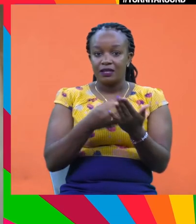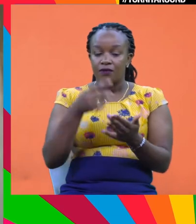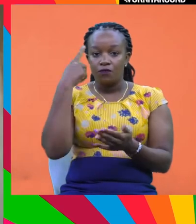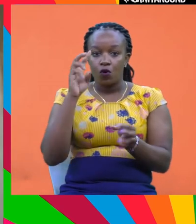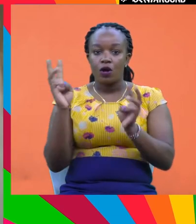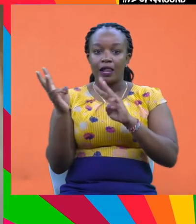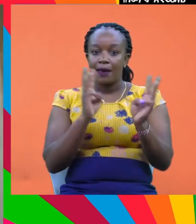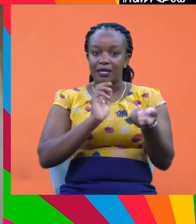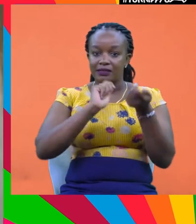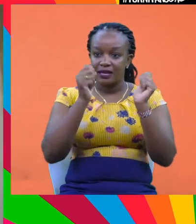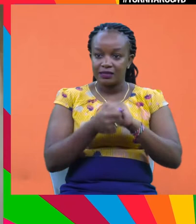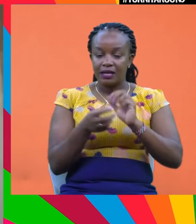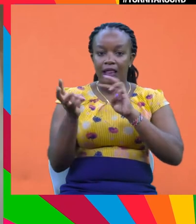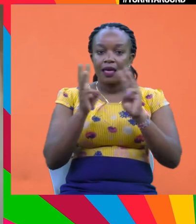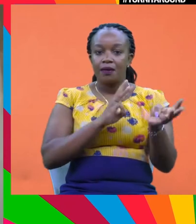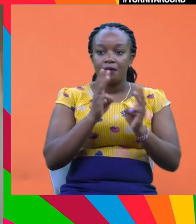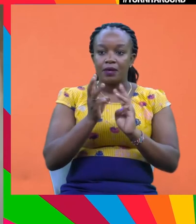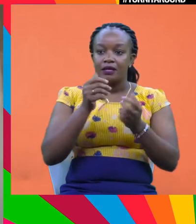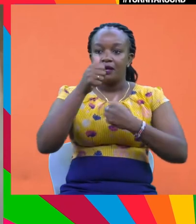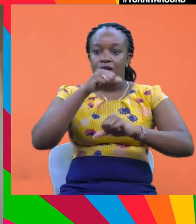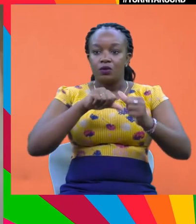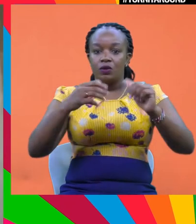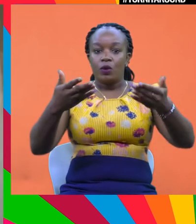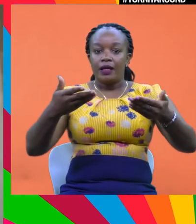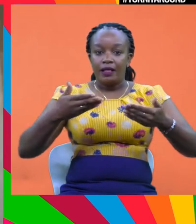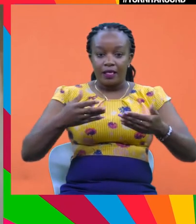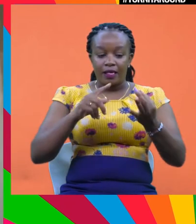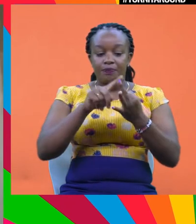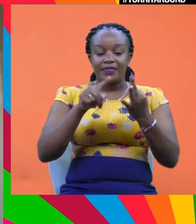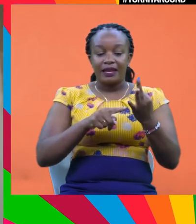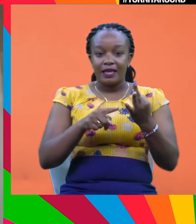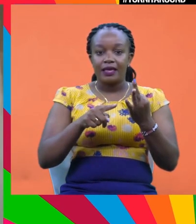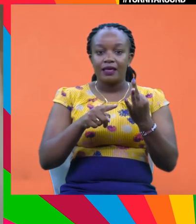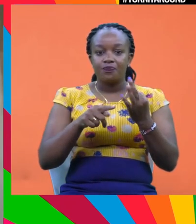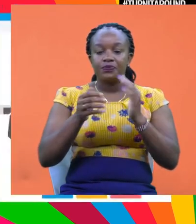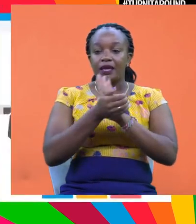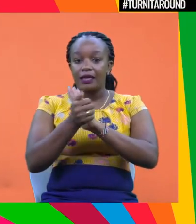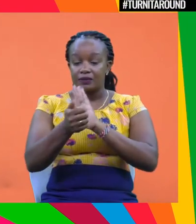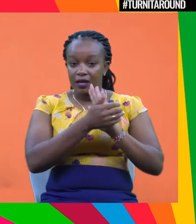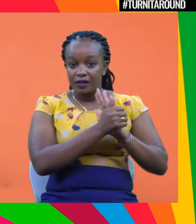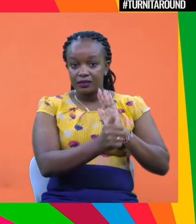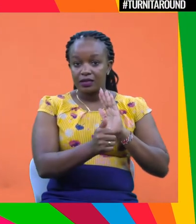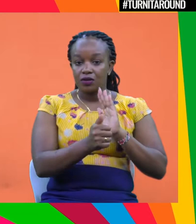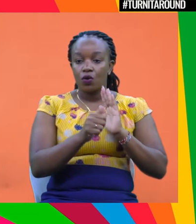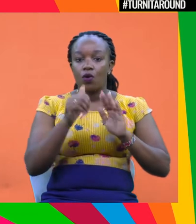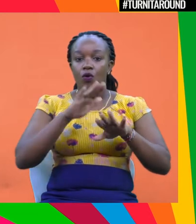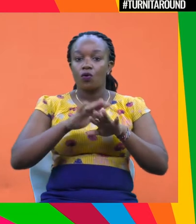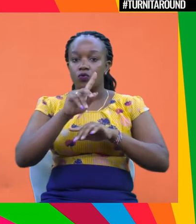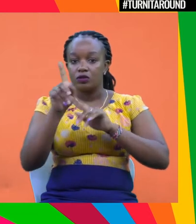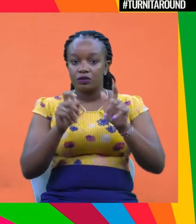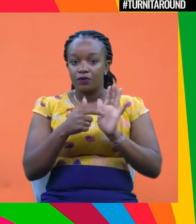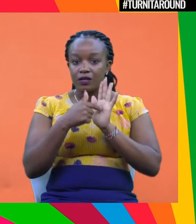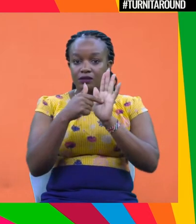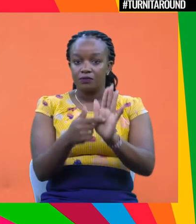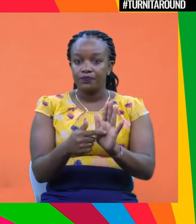Climate Action will be welcoming three experts in sustainable finance to deep dive into questions